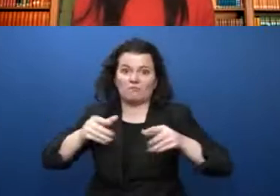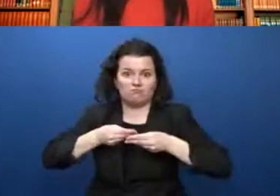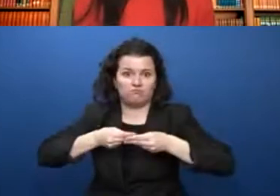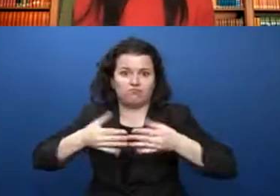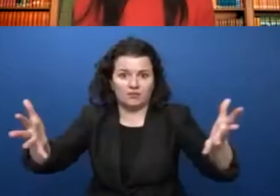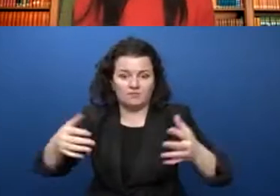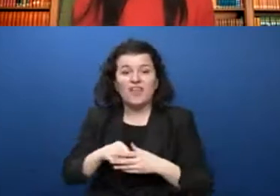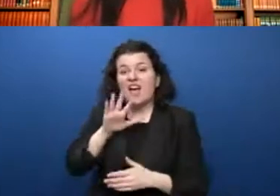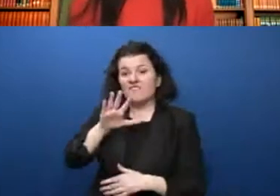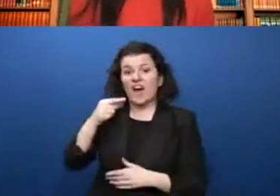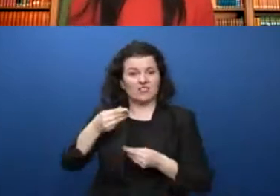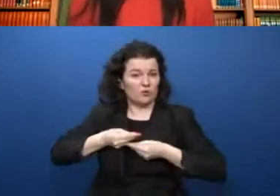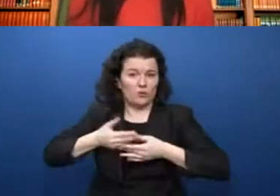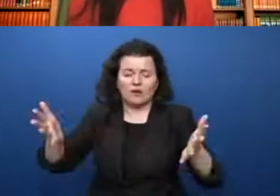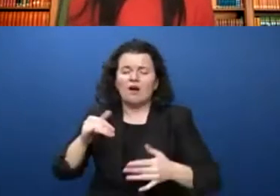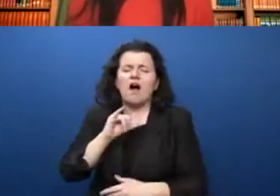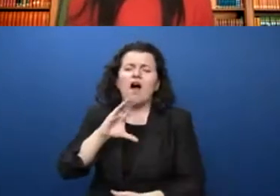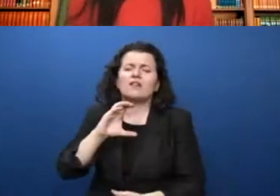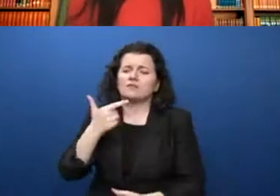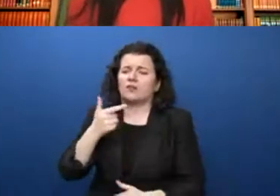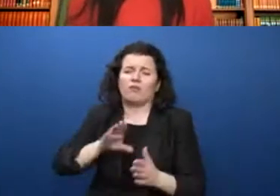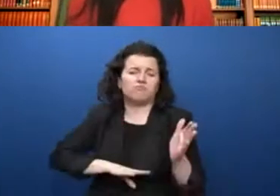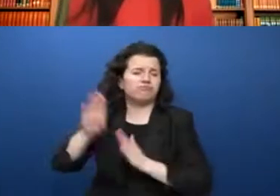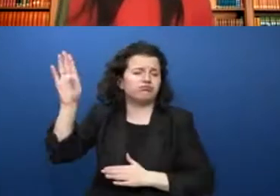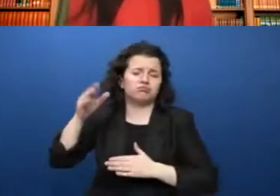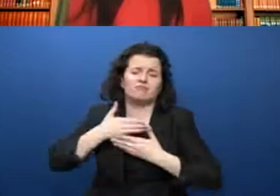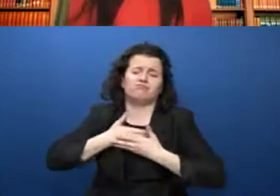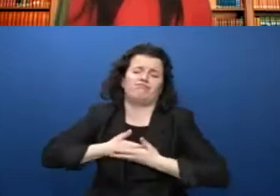so many ICT possibilities will have doors open.